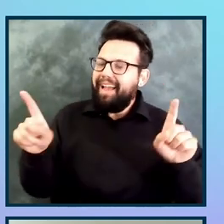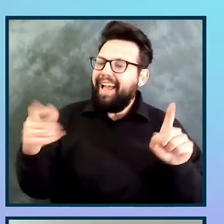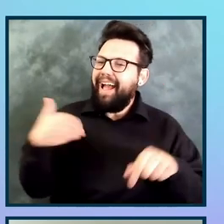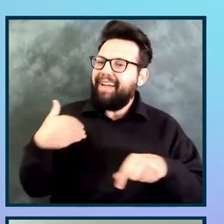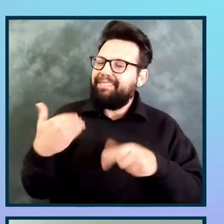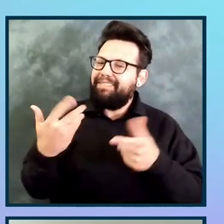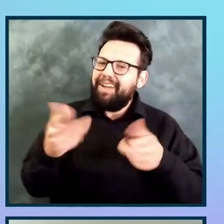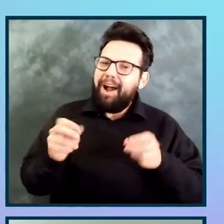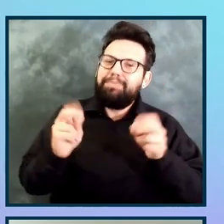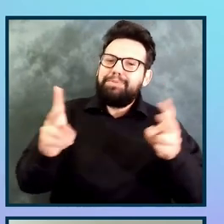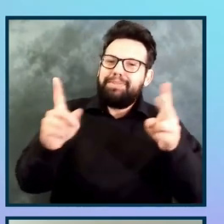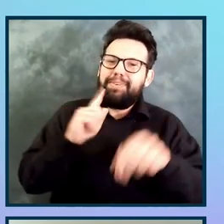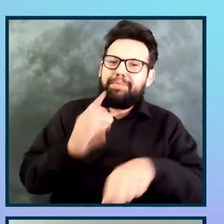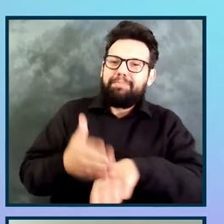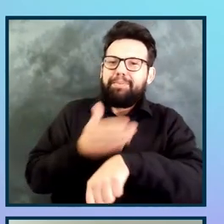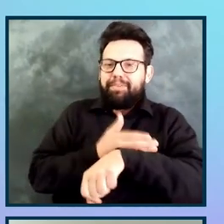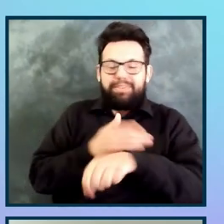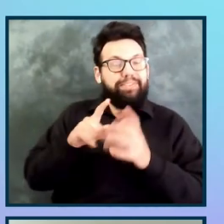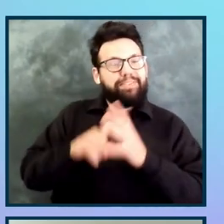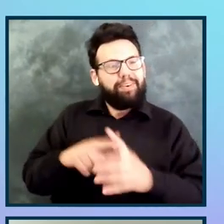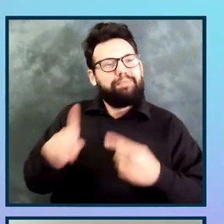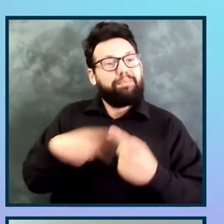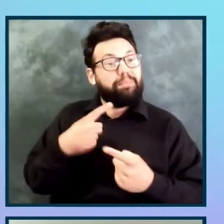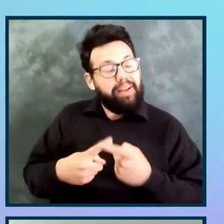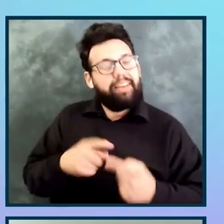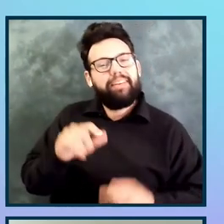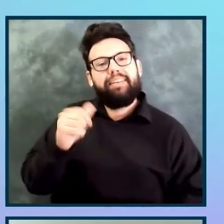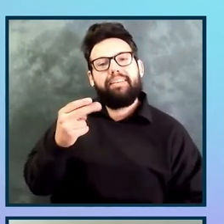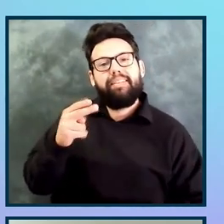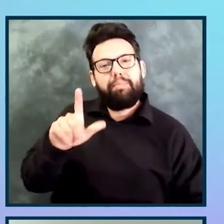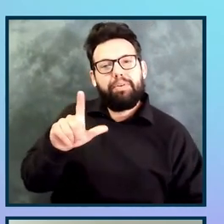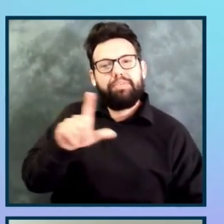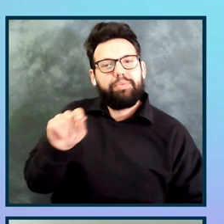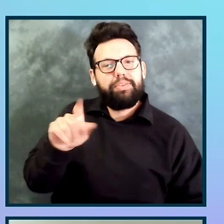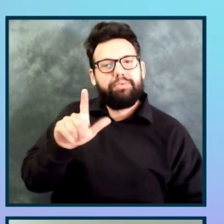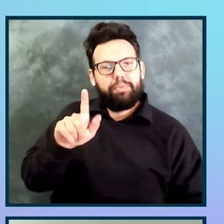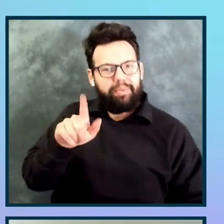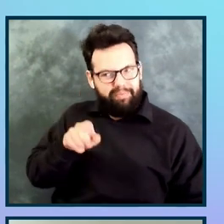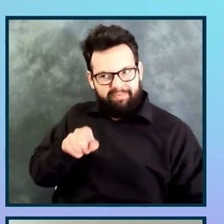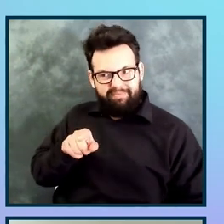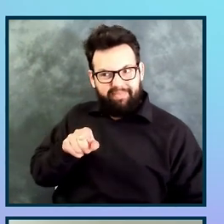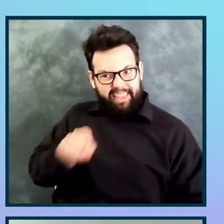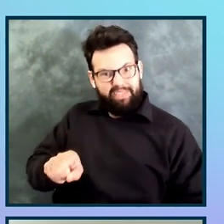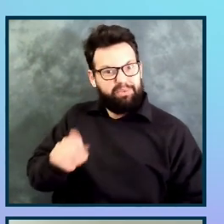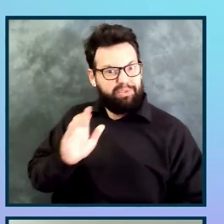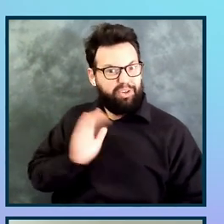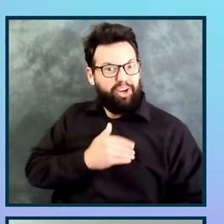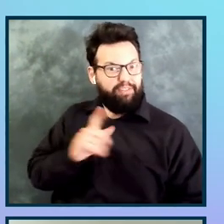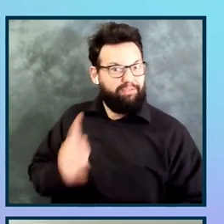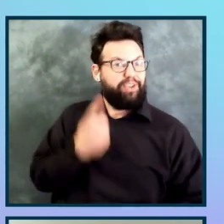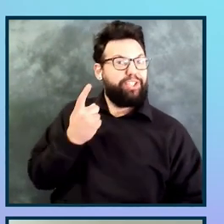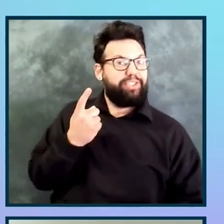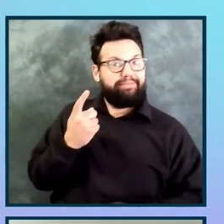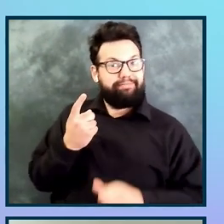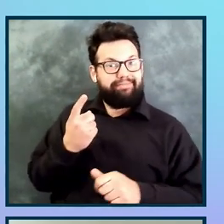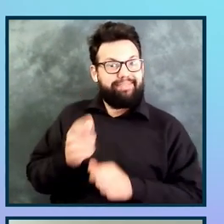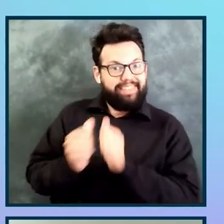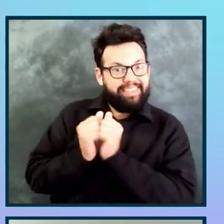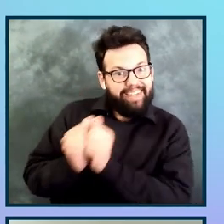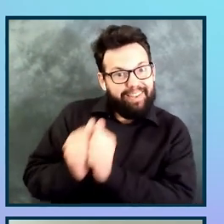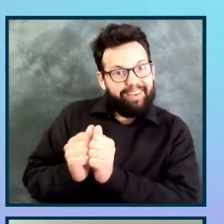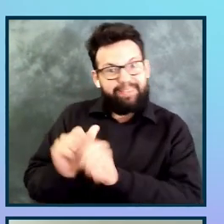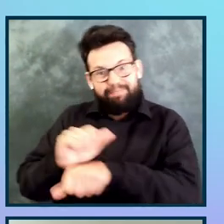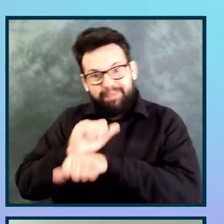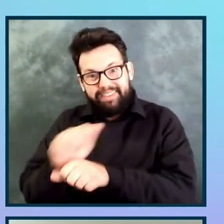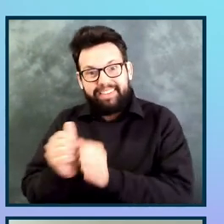started off in April of 2021, and I think it's significant to say, oh, this was our first audit together. So, the first time you and I had worked together, in